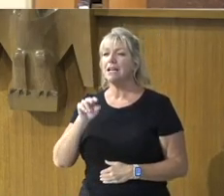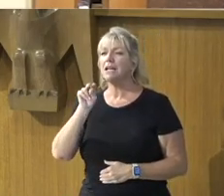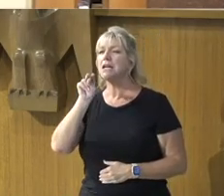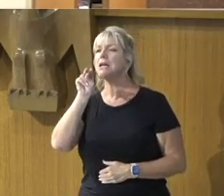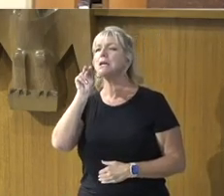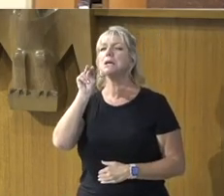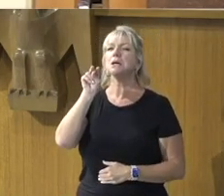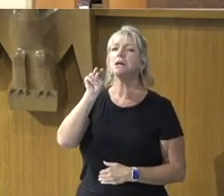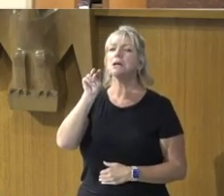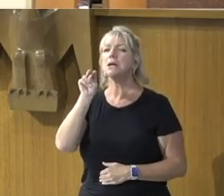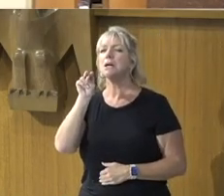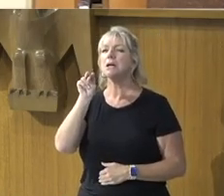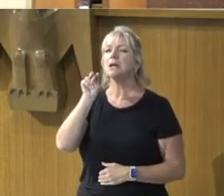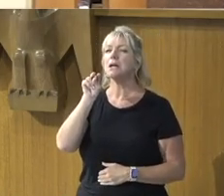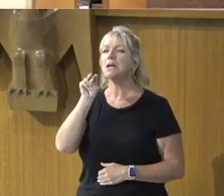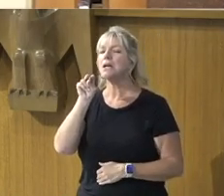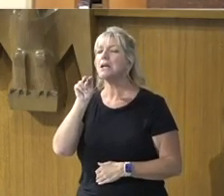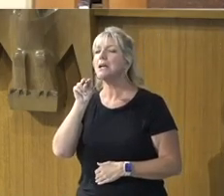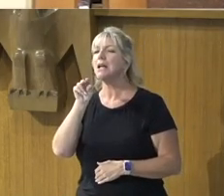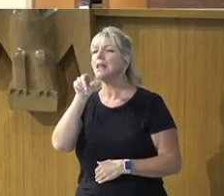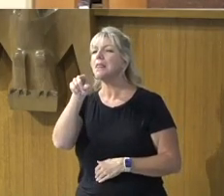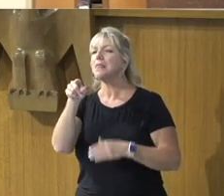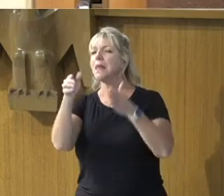At his luckless victim,